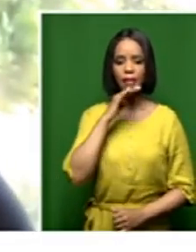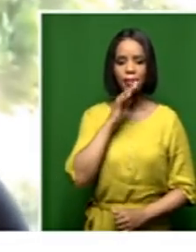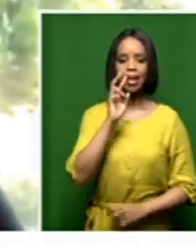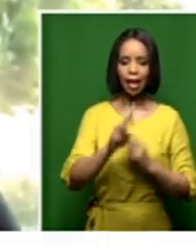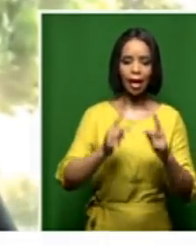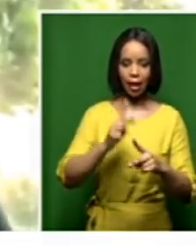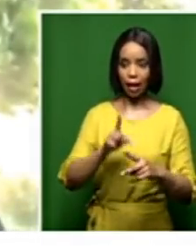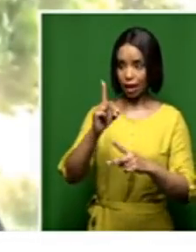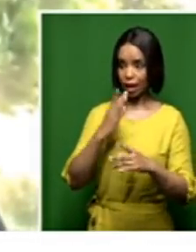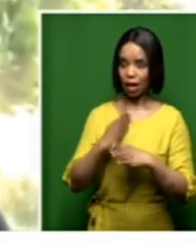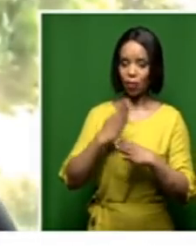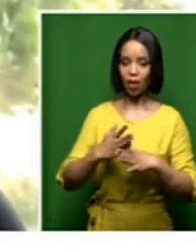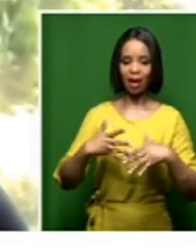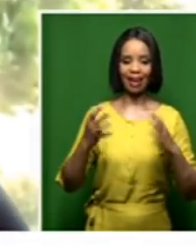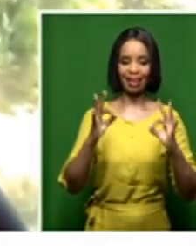today.